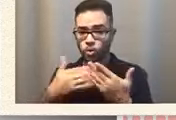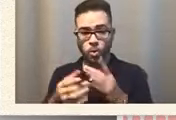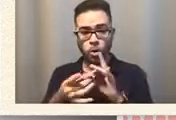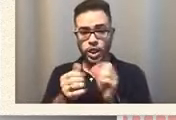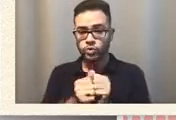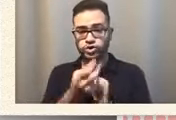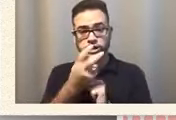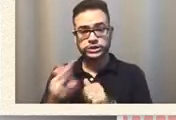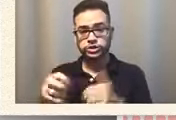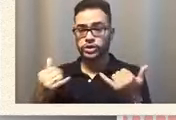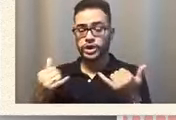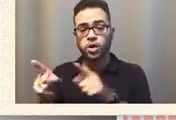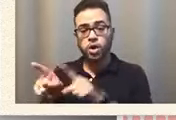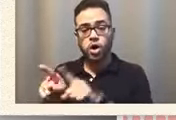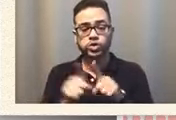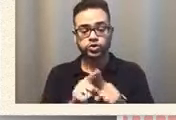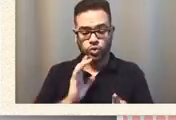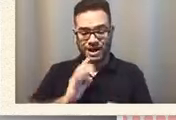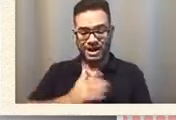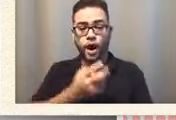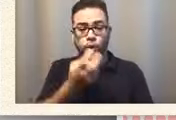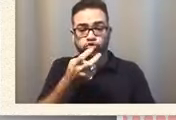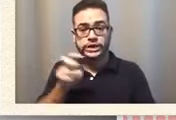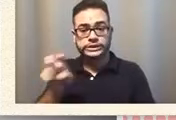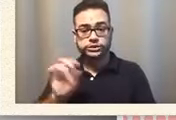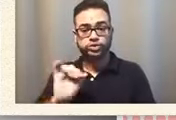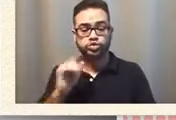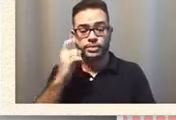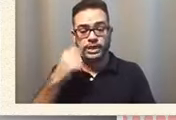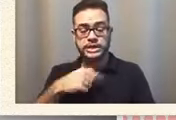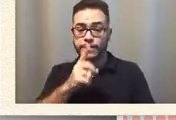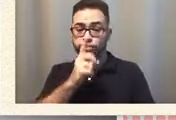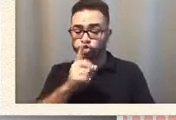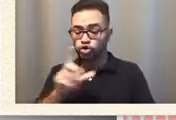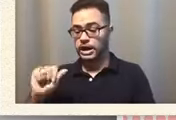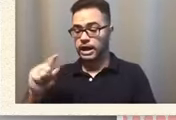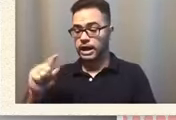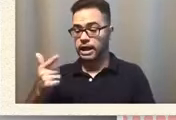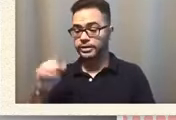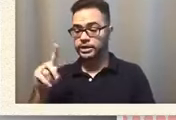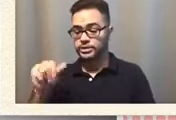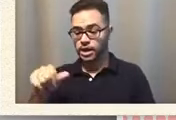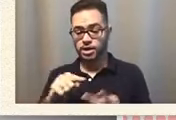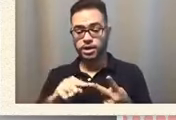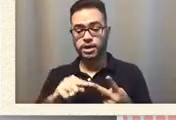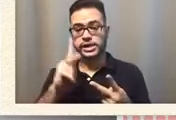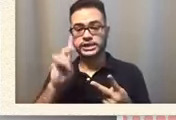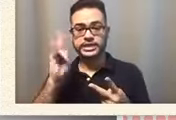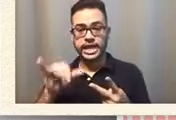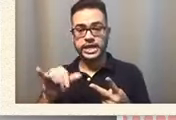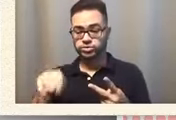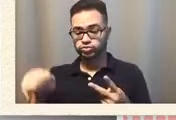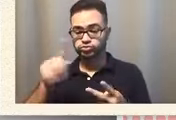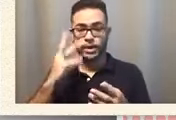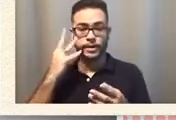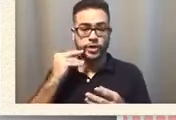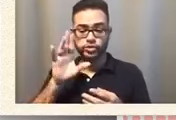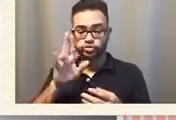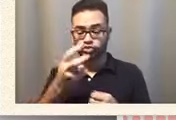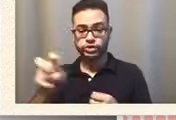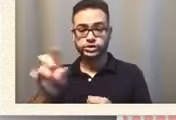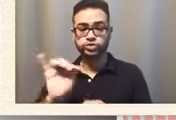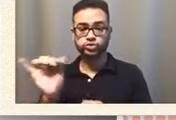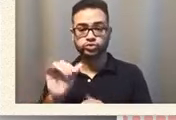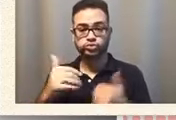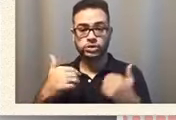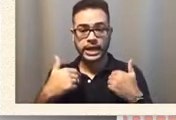own transitions because i'm sure agatha and kelly you guys are going through you guys transitions as well having complete